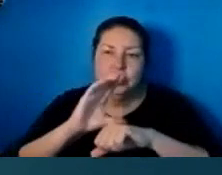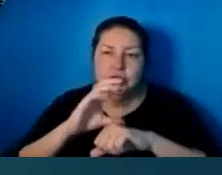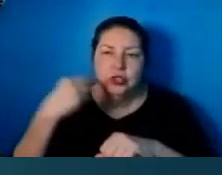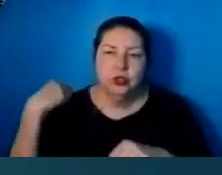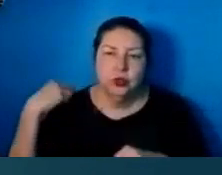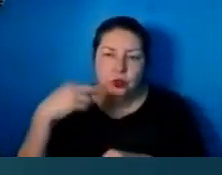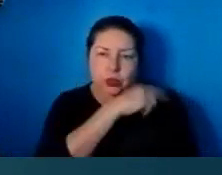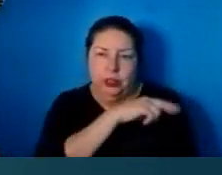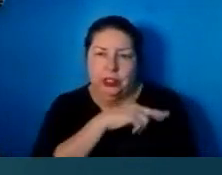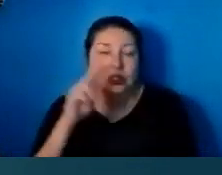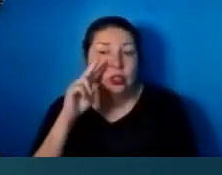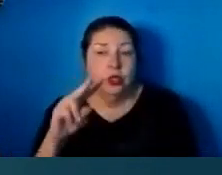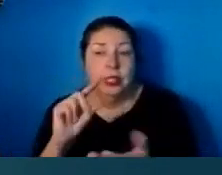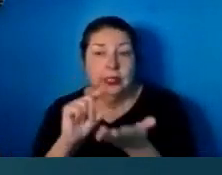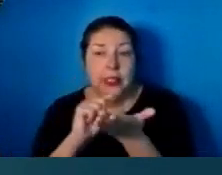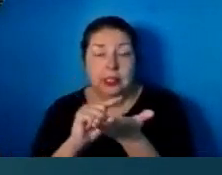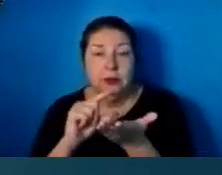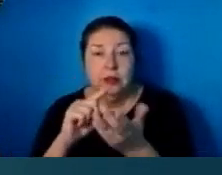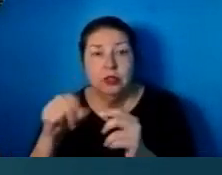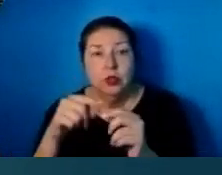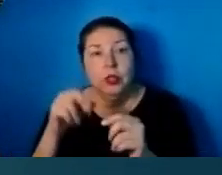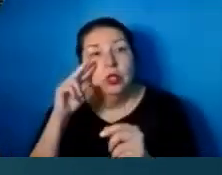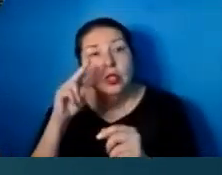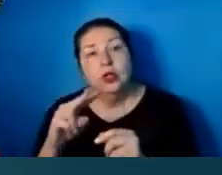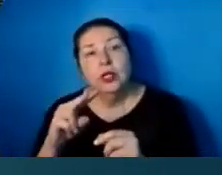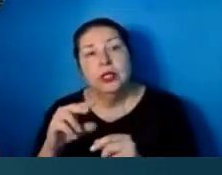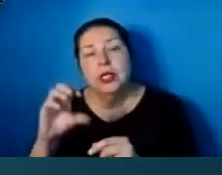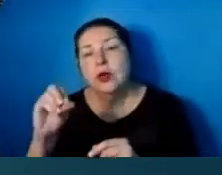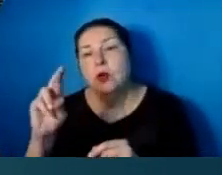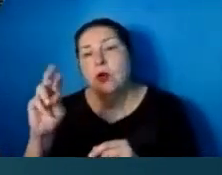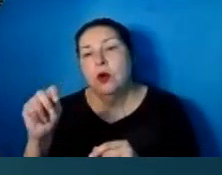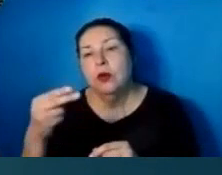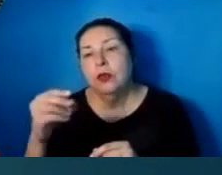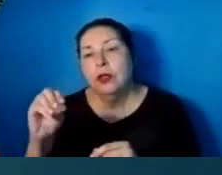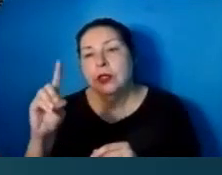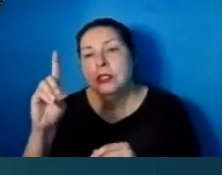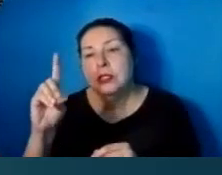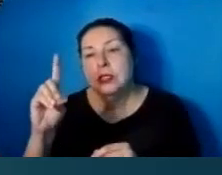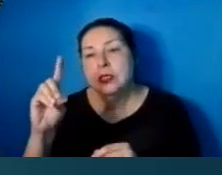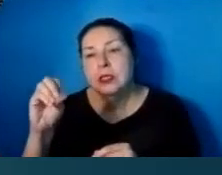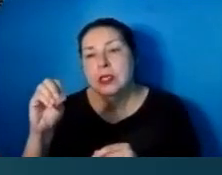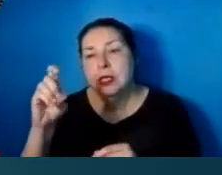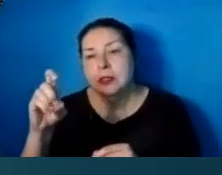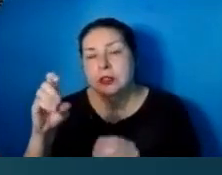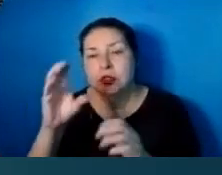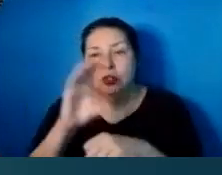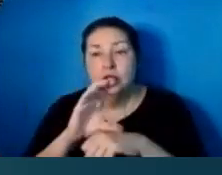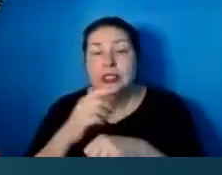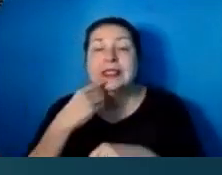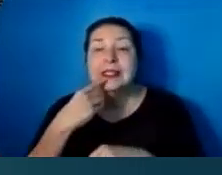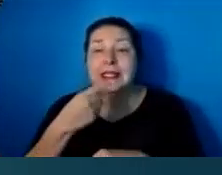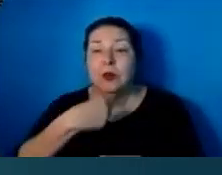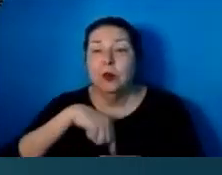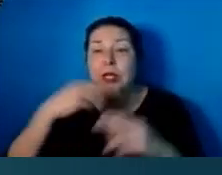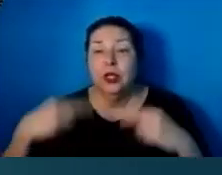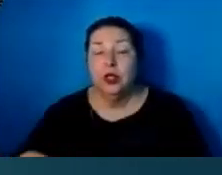When we take a look at the Orthodox Church, they say that we humans receive